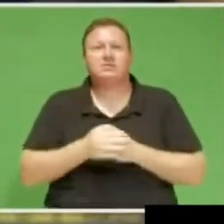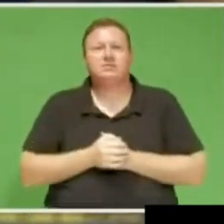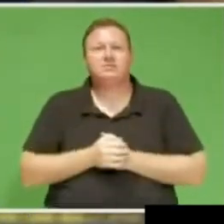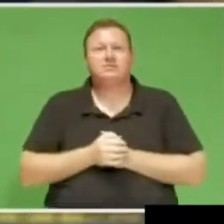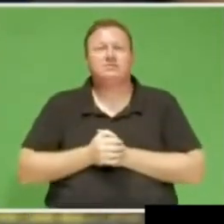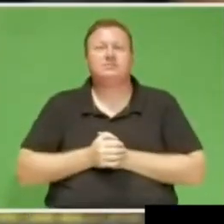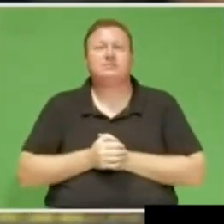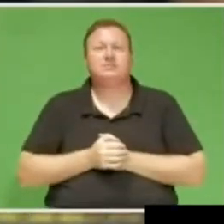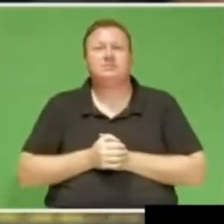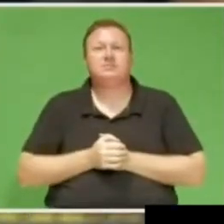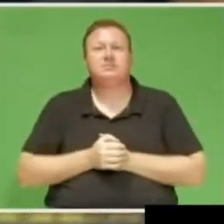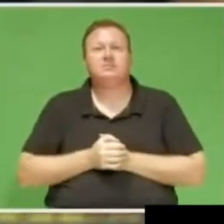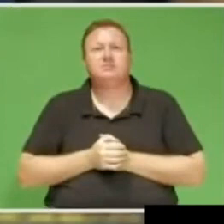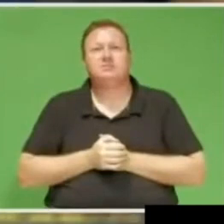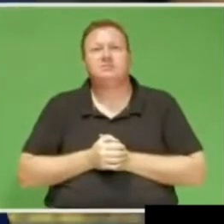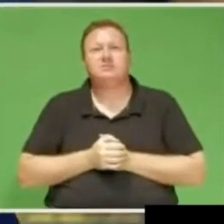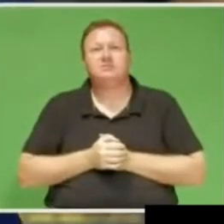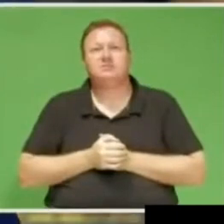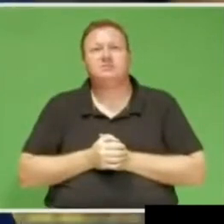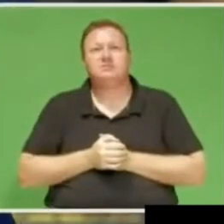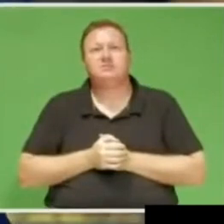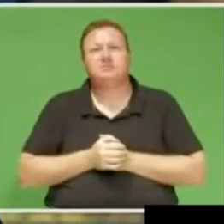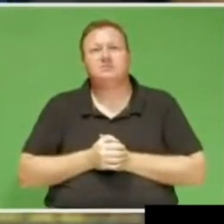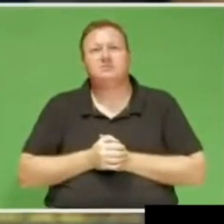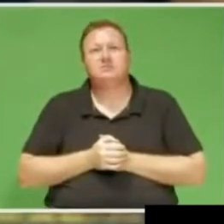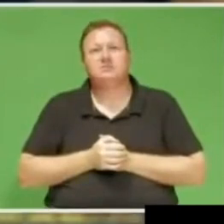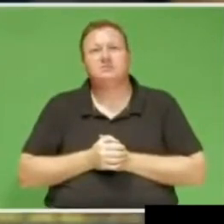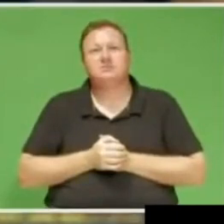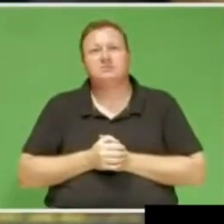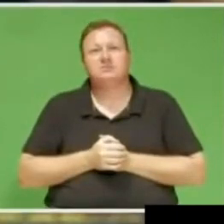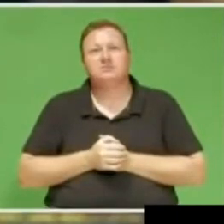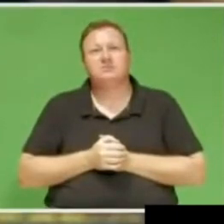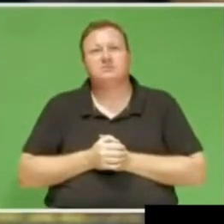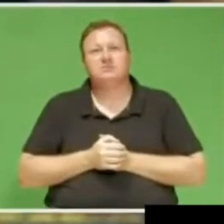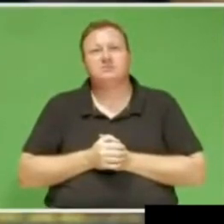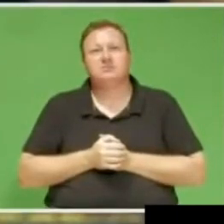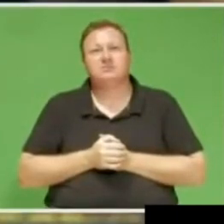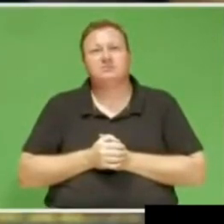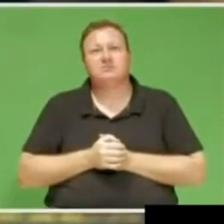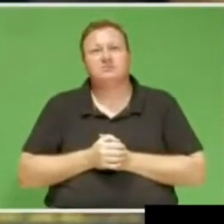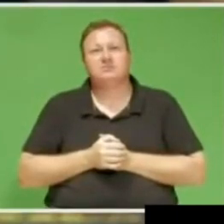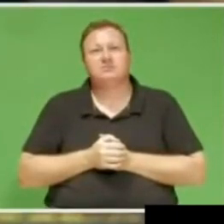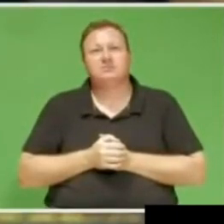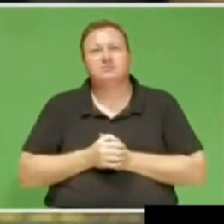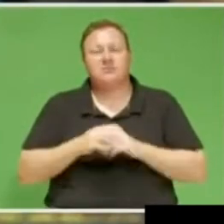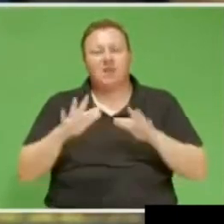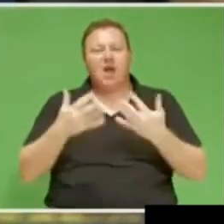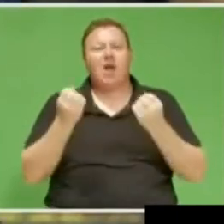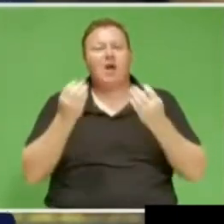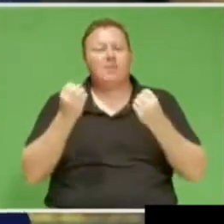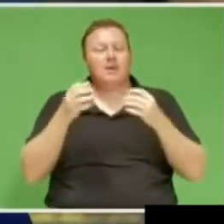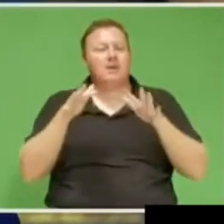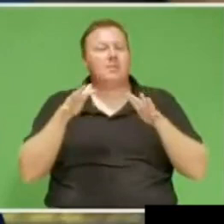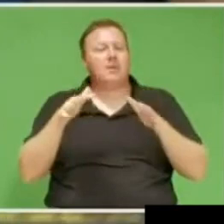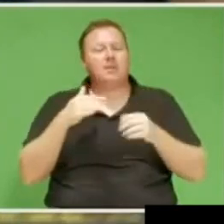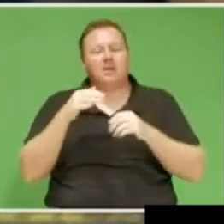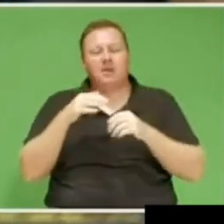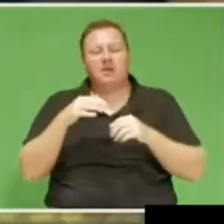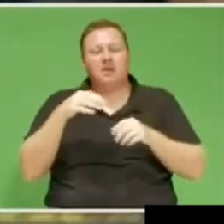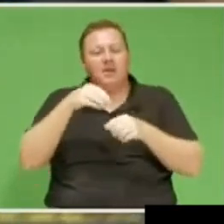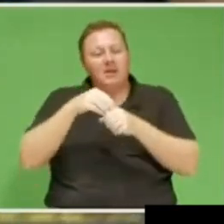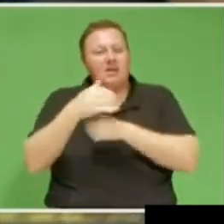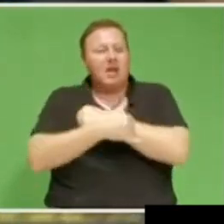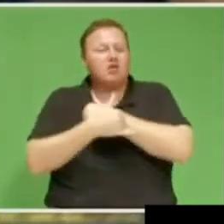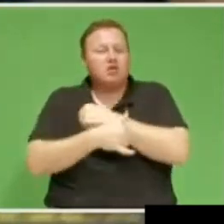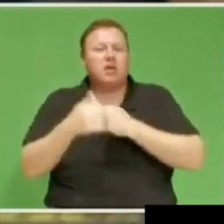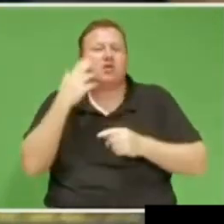own a mr. president who feel is my pecos is dialing in so land how many people call it out us are in this country of ours mr.